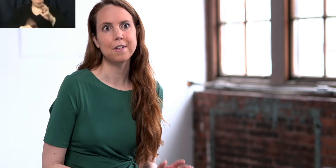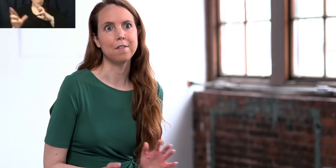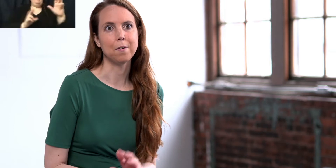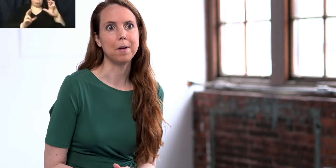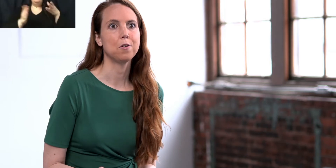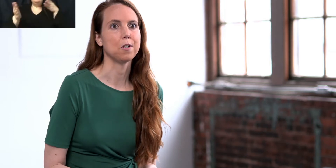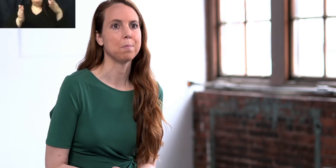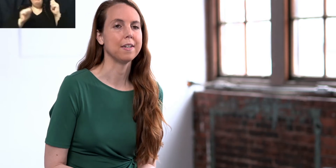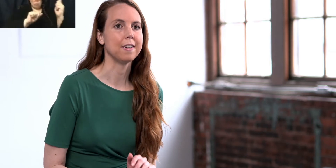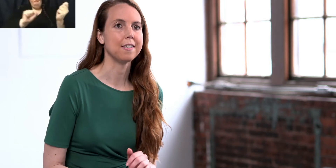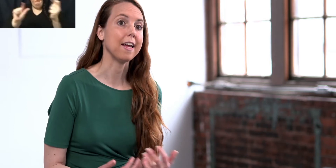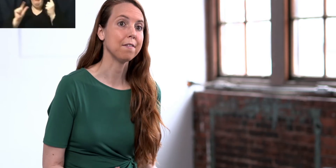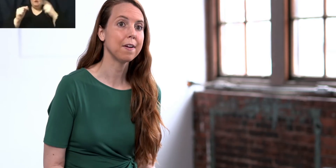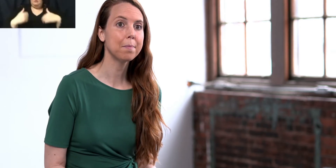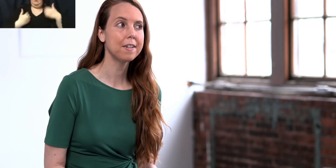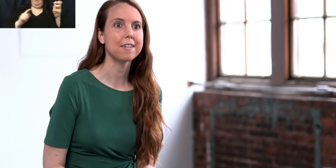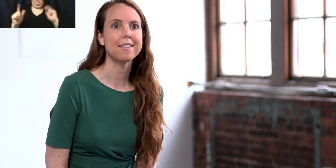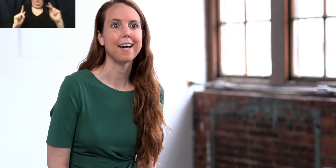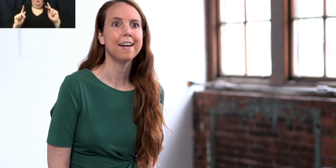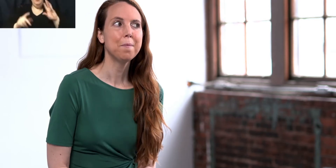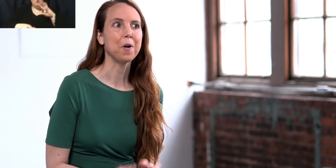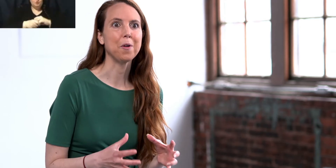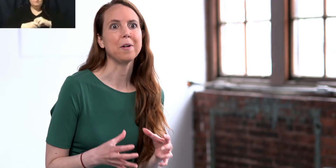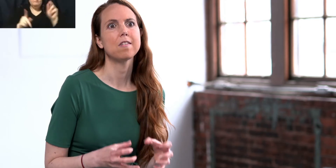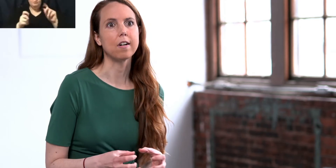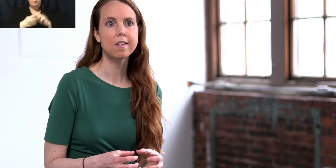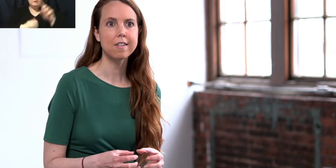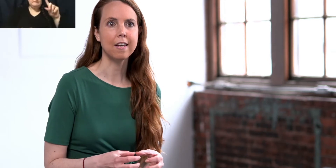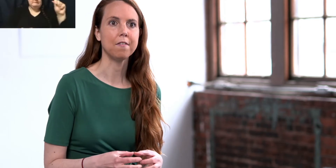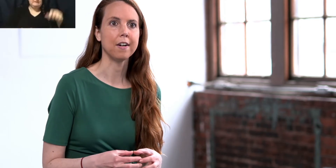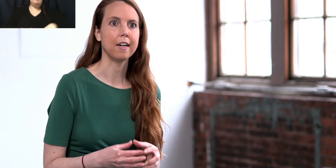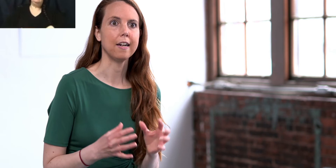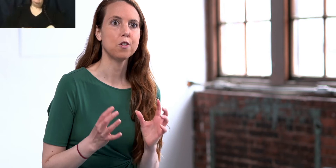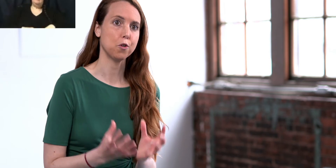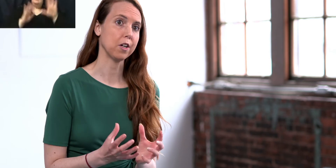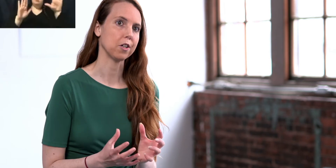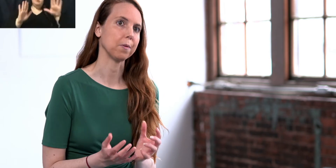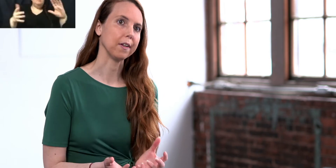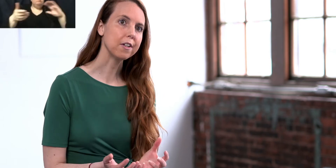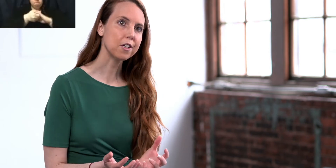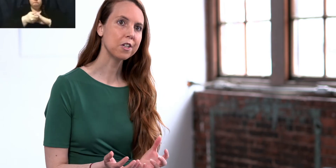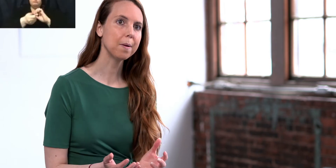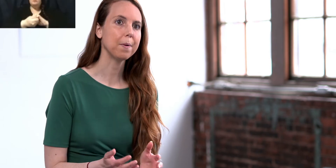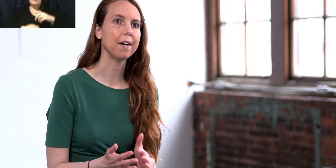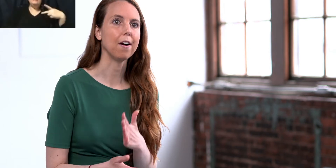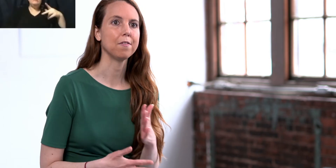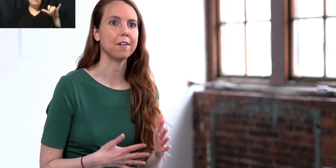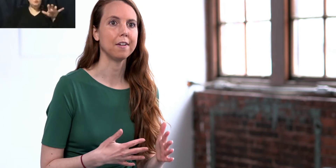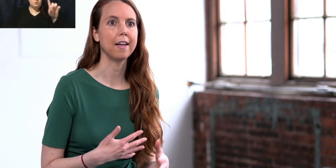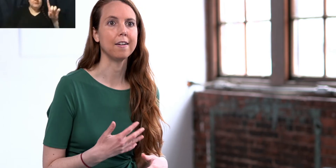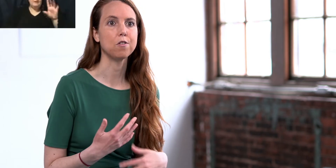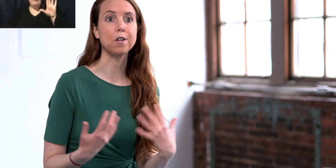that I've seen for mentors, mentees and families is that although it starts in a very structured relationship, it